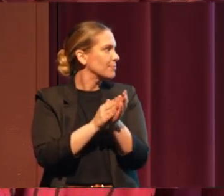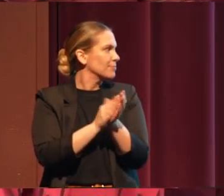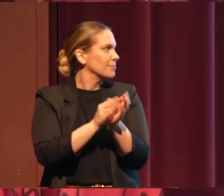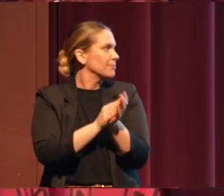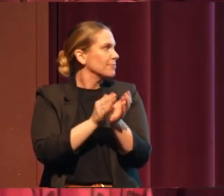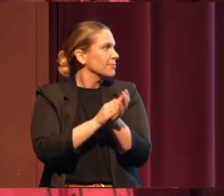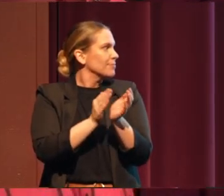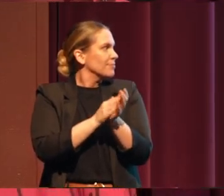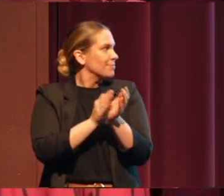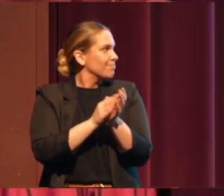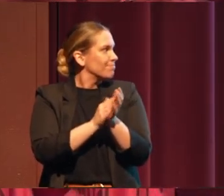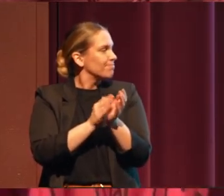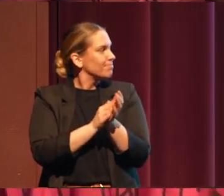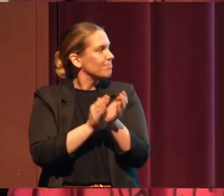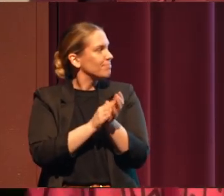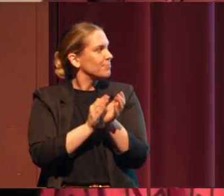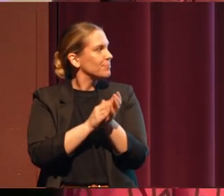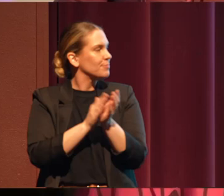Thank you so much.